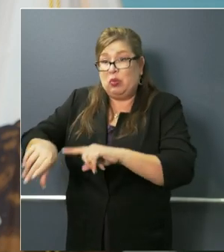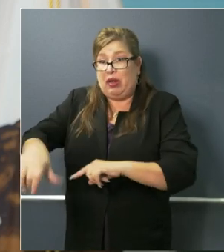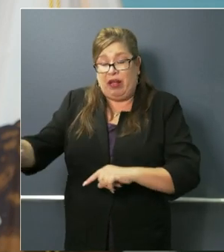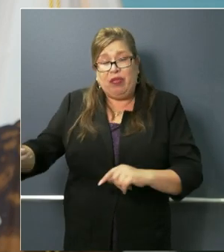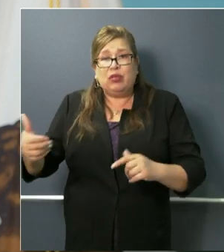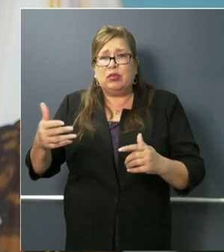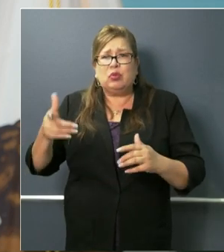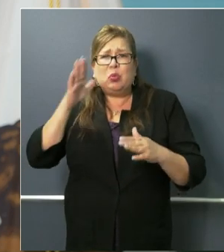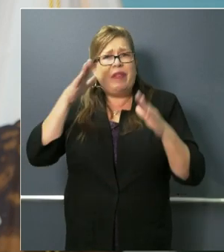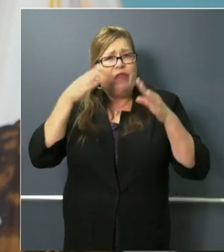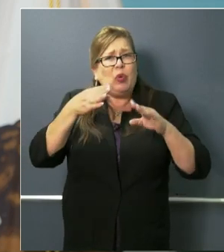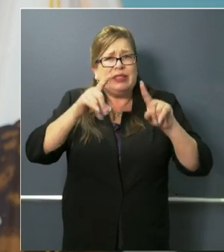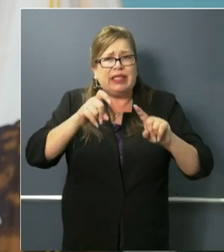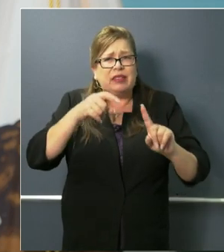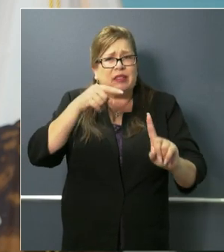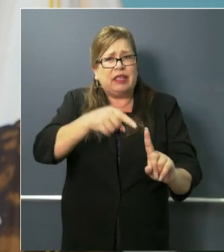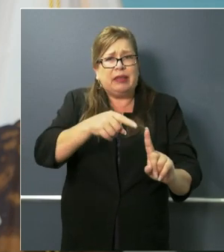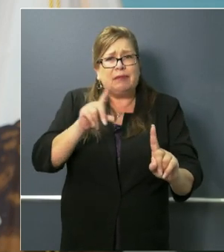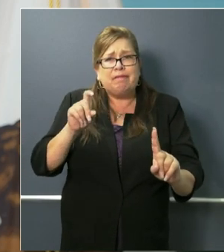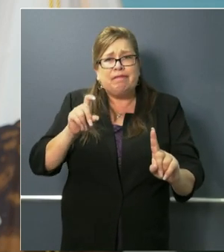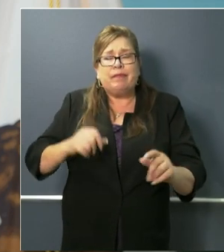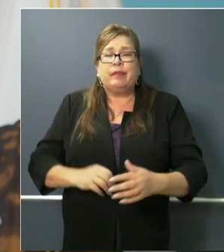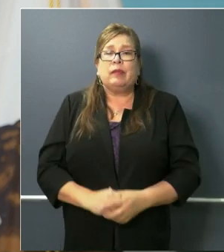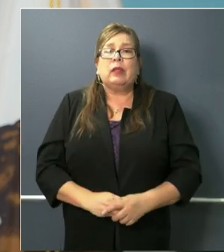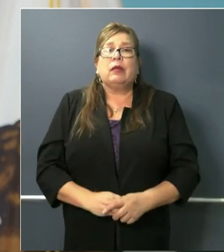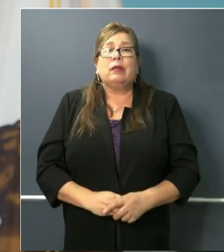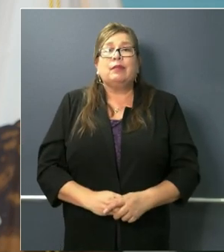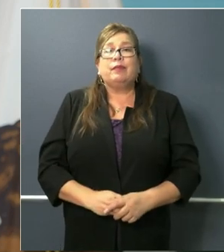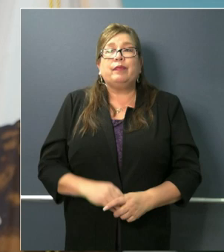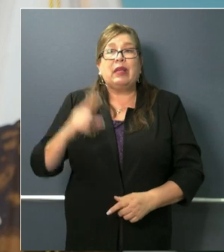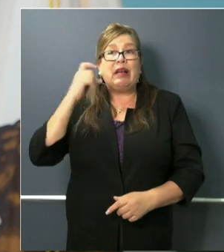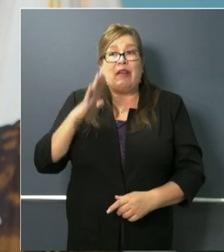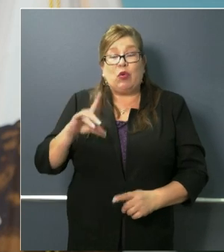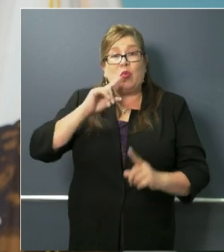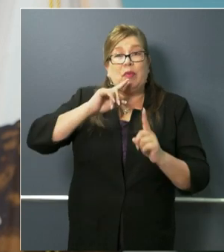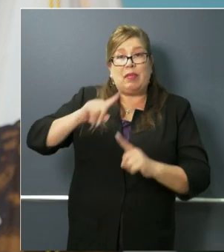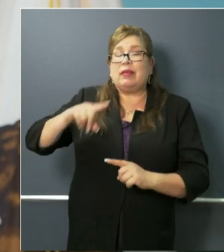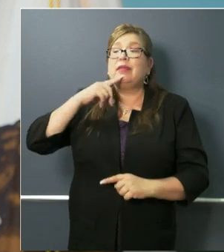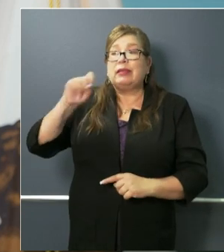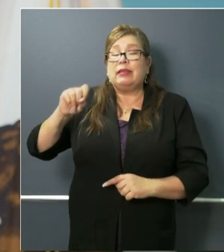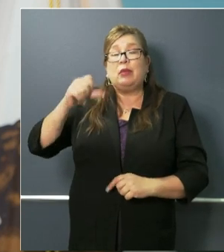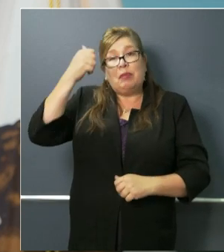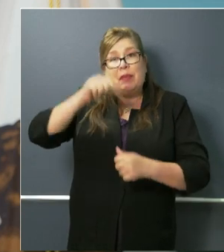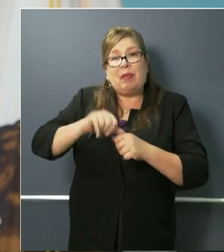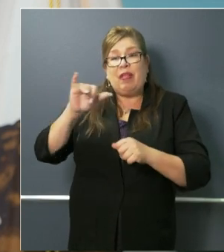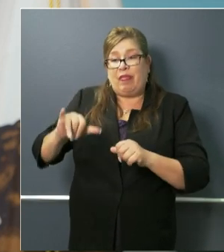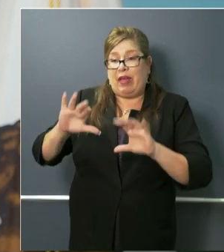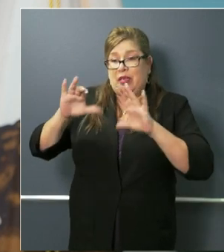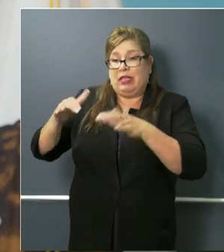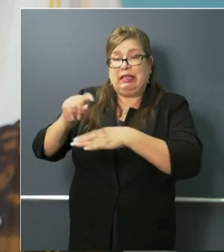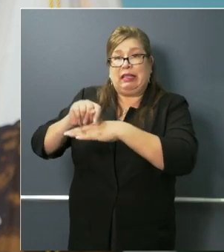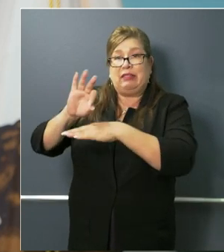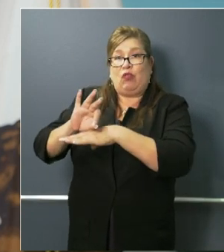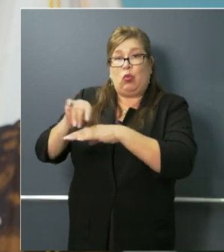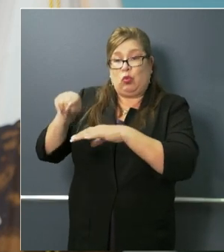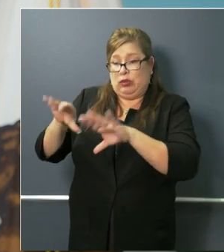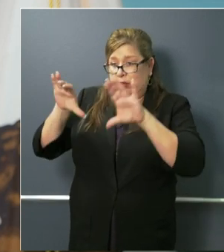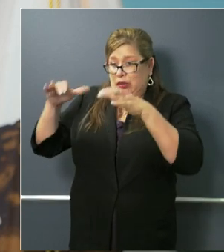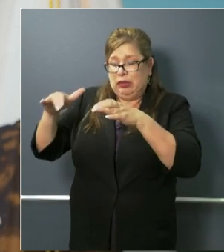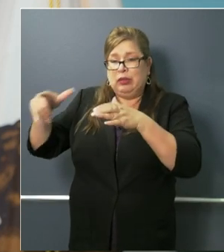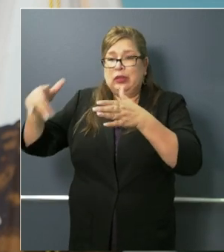yeah no in fact the task force is is very prescriptive recommendations in terms of the prioritization obviously always